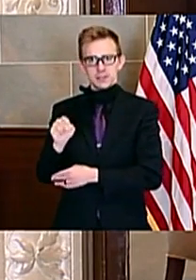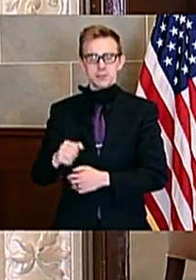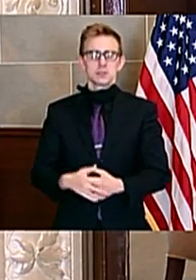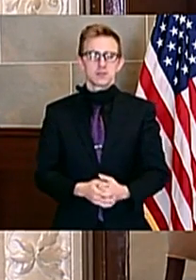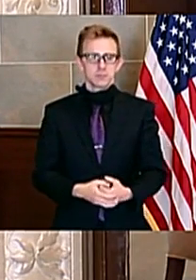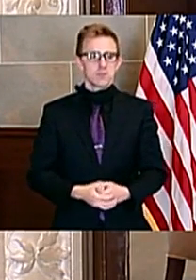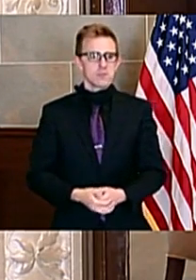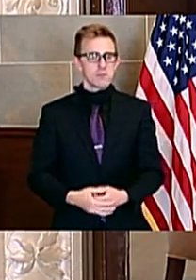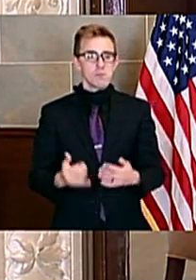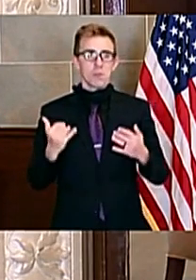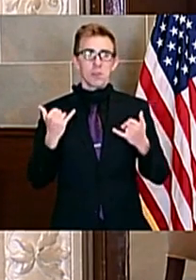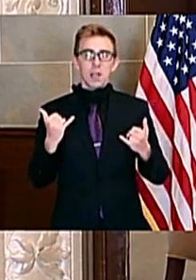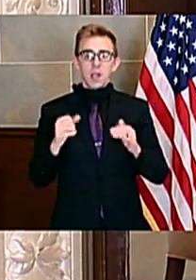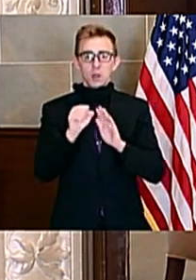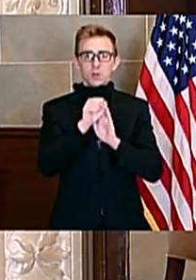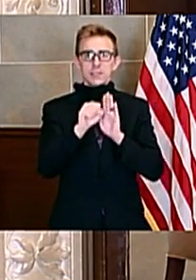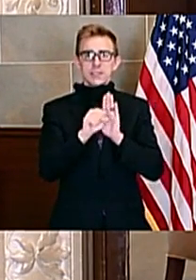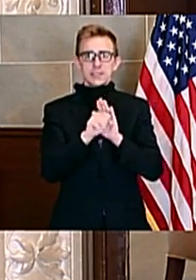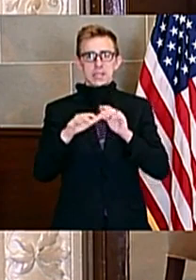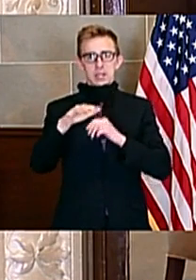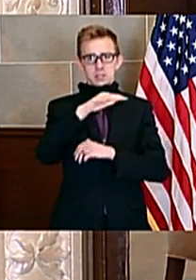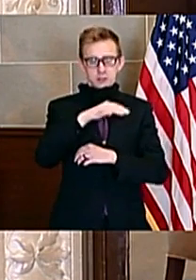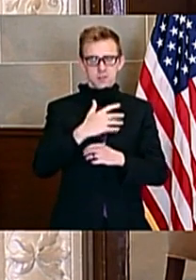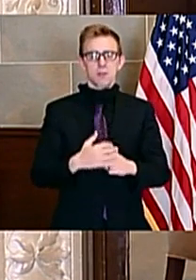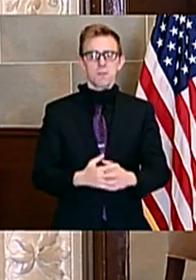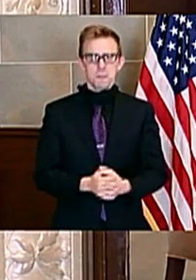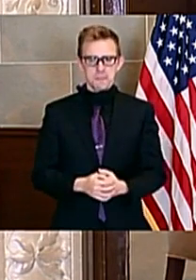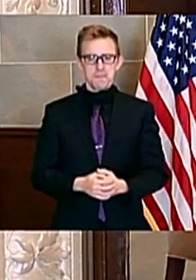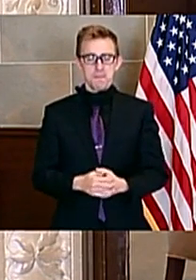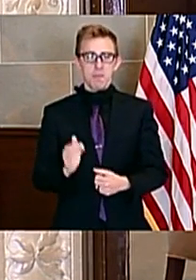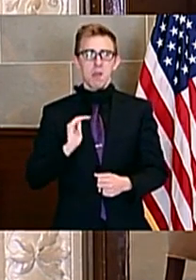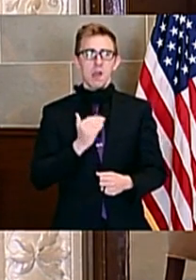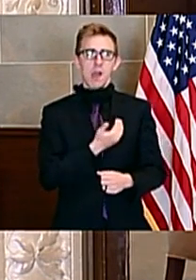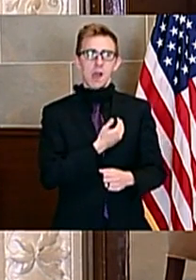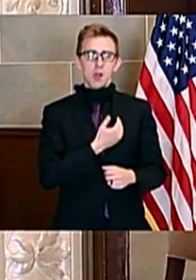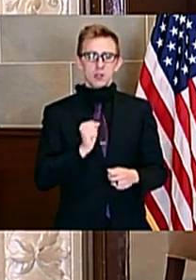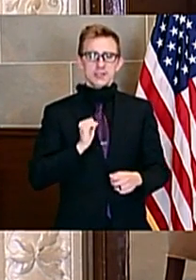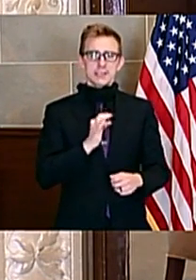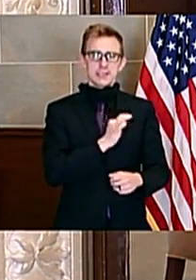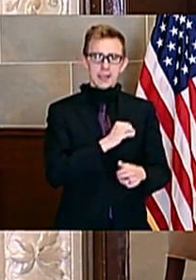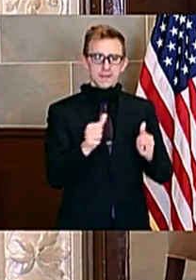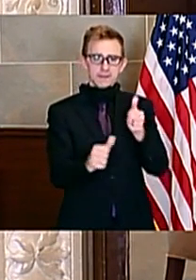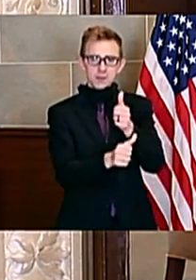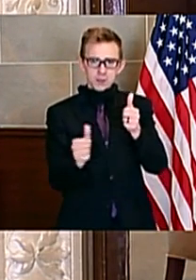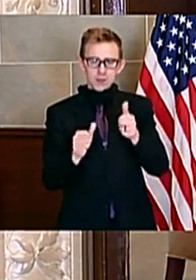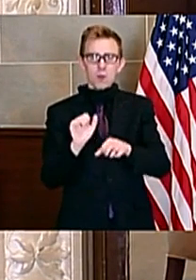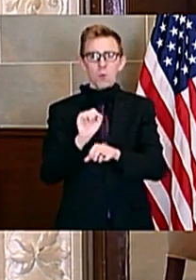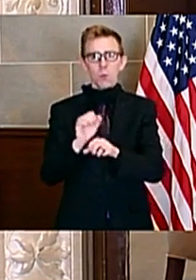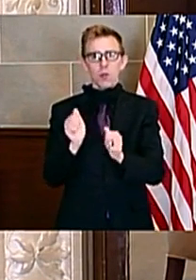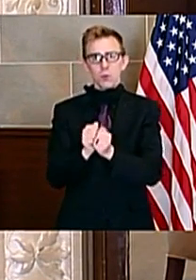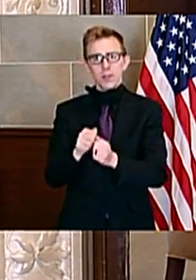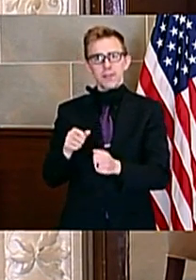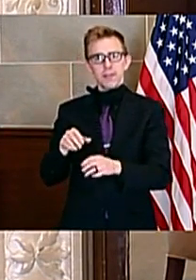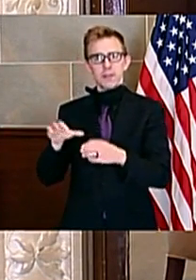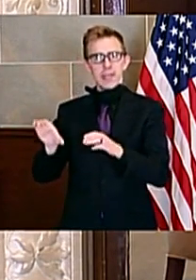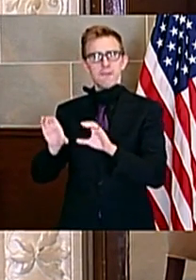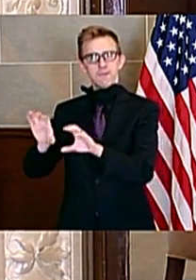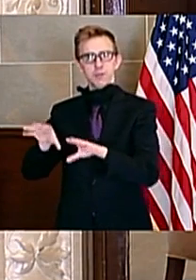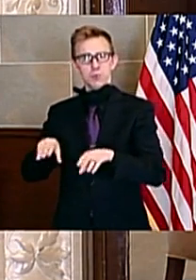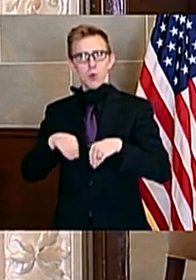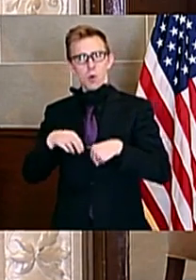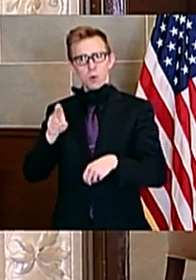Now, at the state level, our administration worked with the investor-owned utility companies throughout Missouri